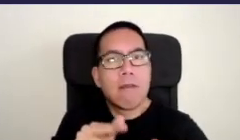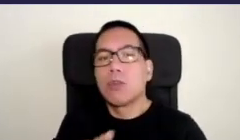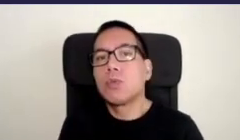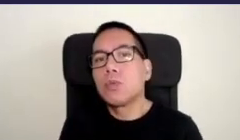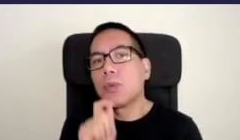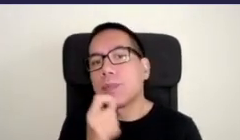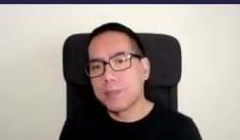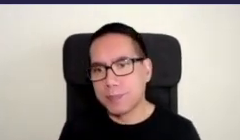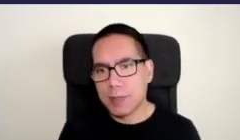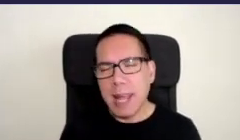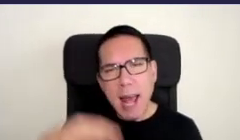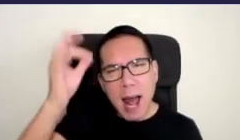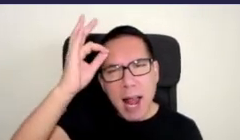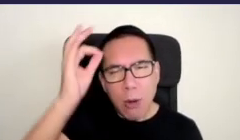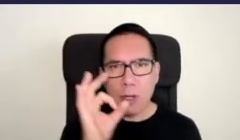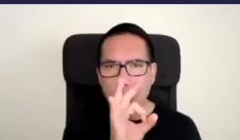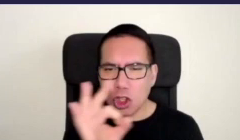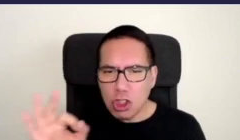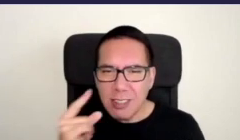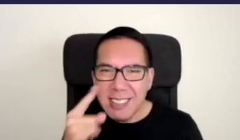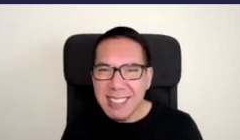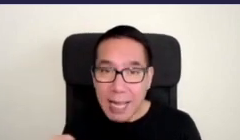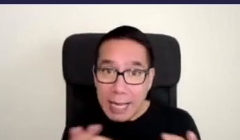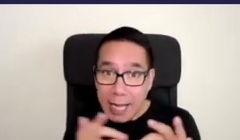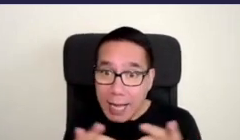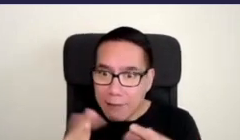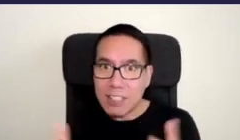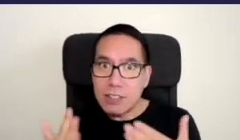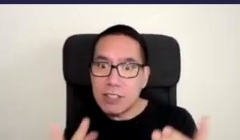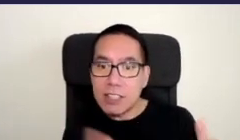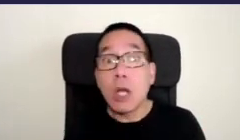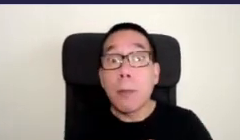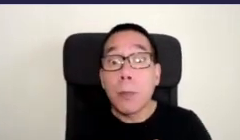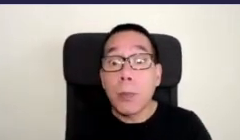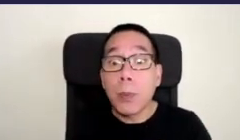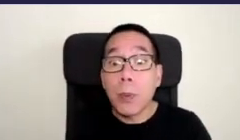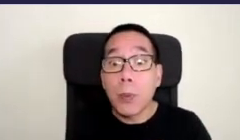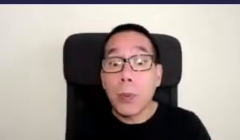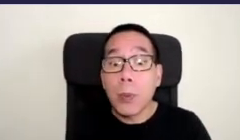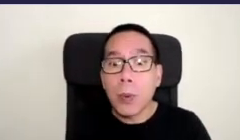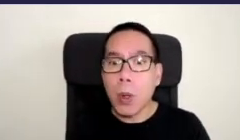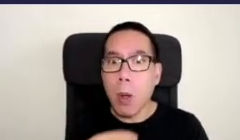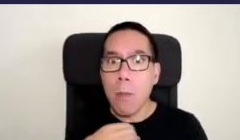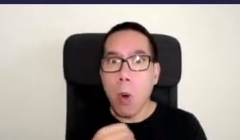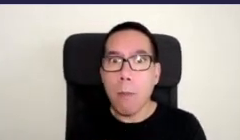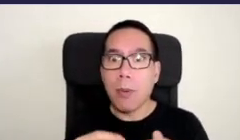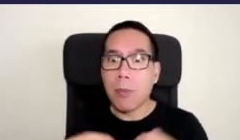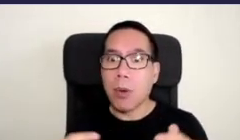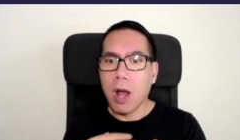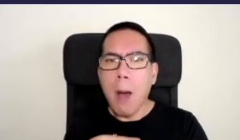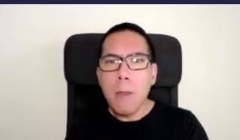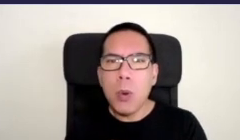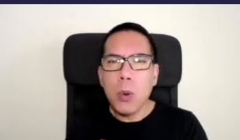the yellow dots just so you know are the gardens that are already done the blue dots of which there are many more now the